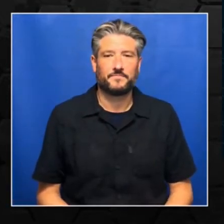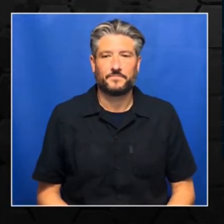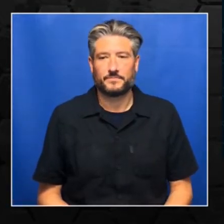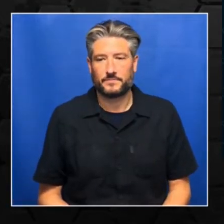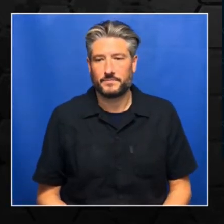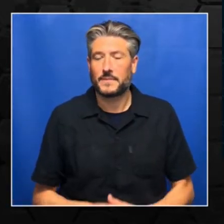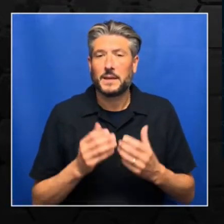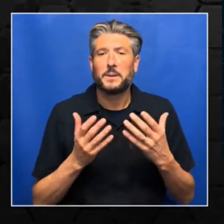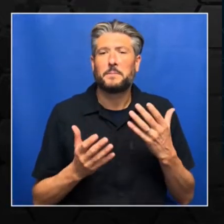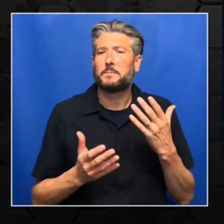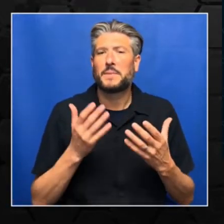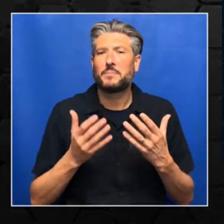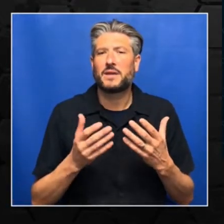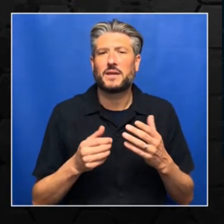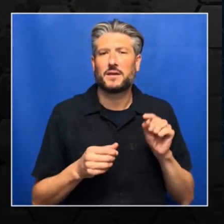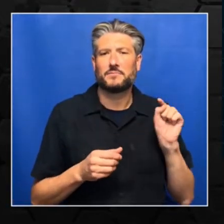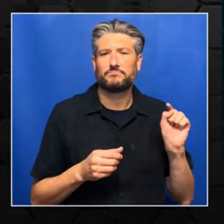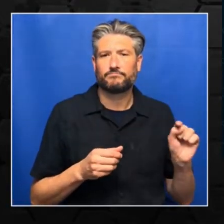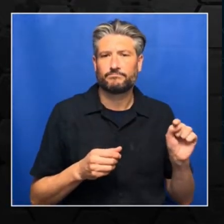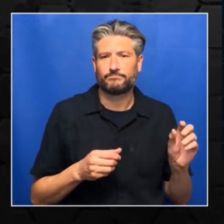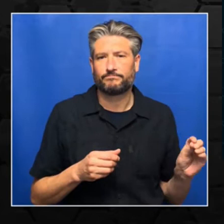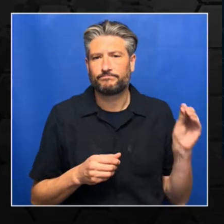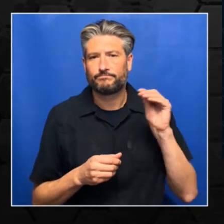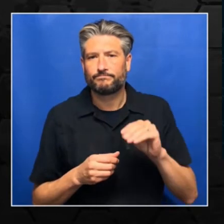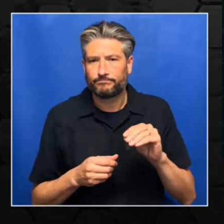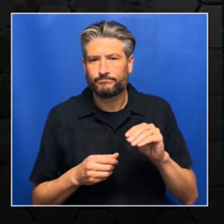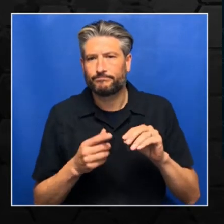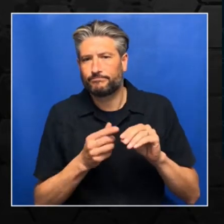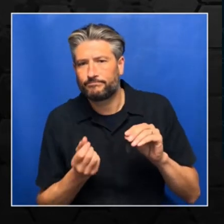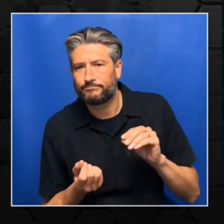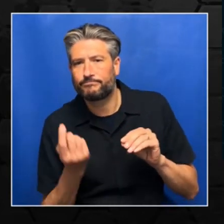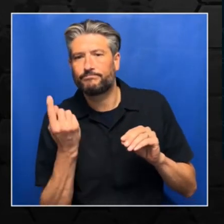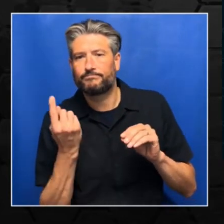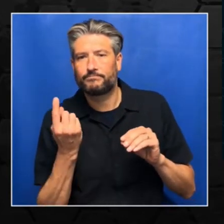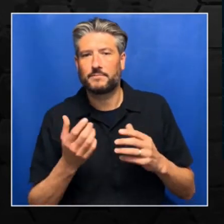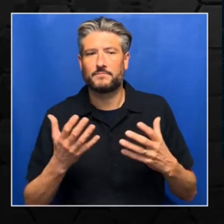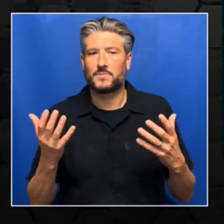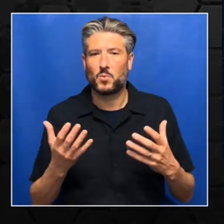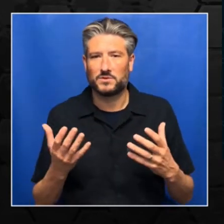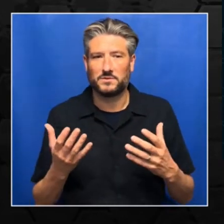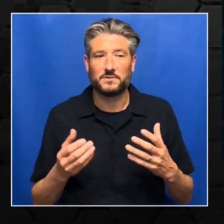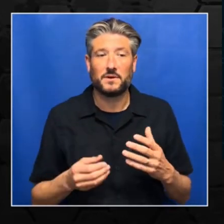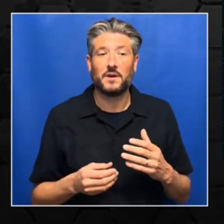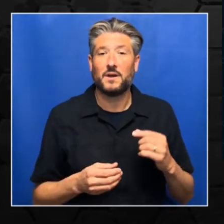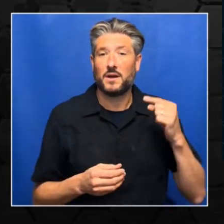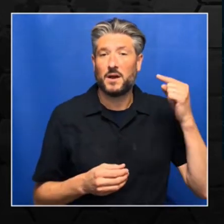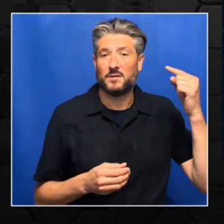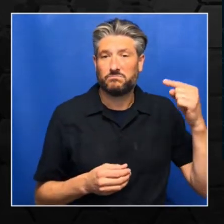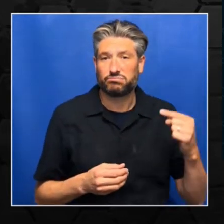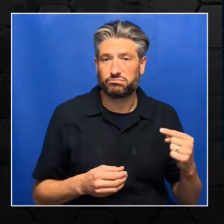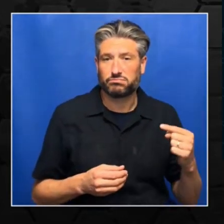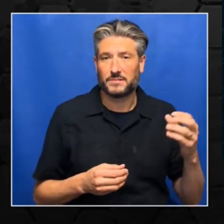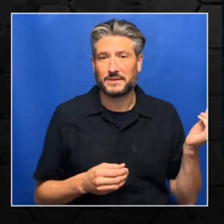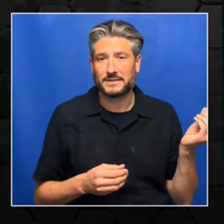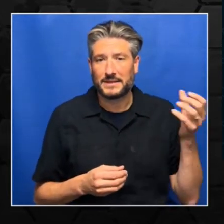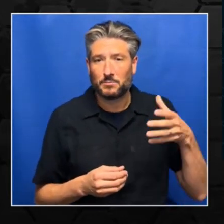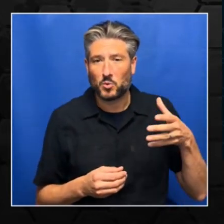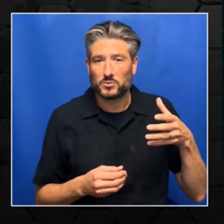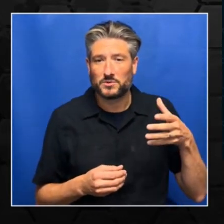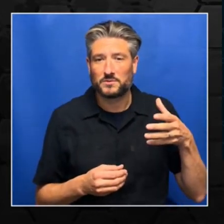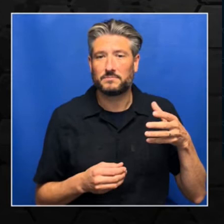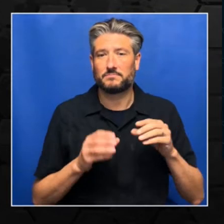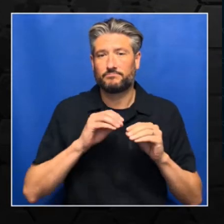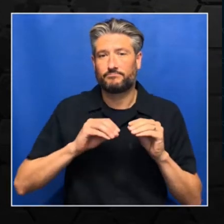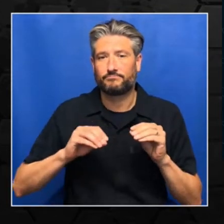or the baker wants to produce a pism. So the dough will be the input and the output is the pism. But in